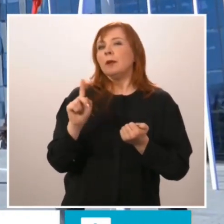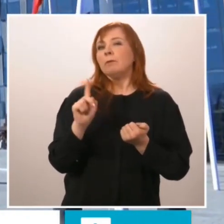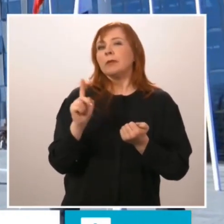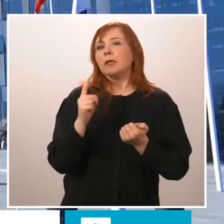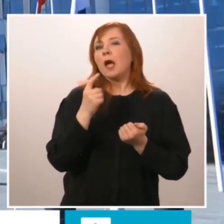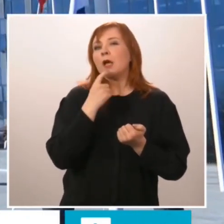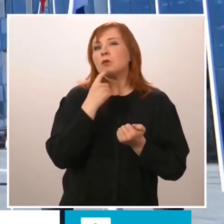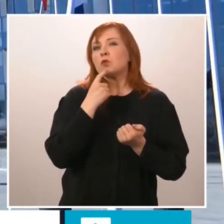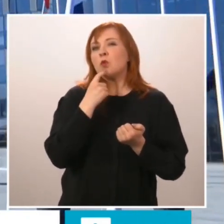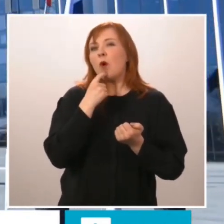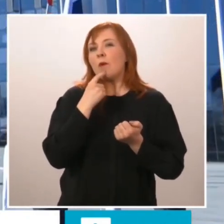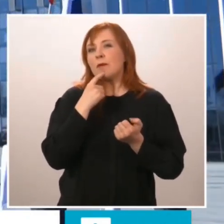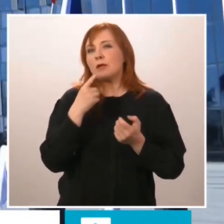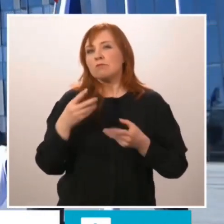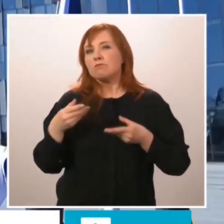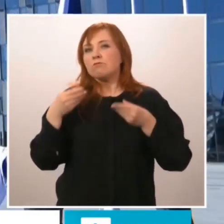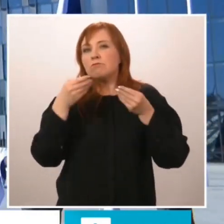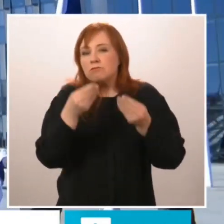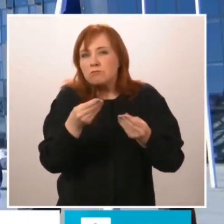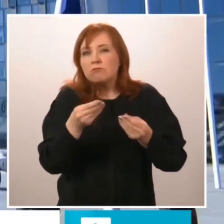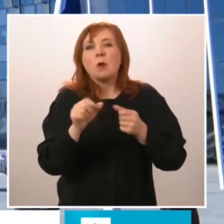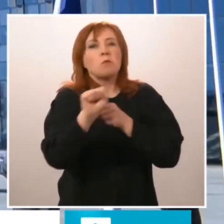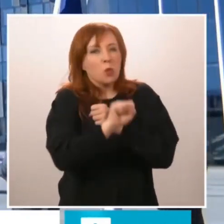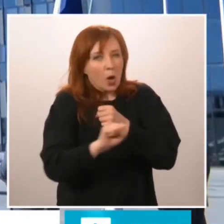deterrence and defense.